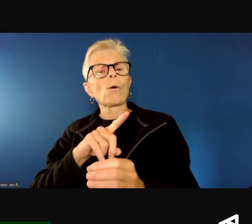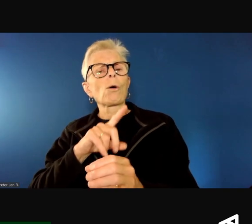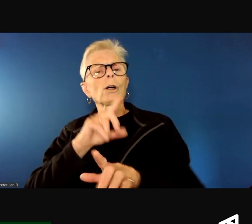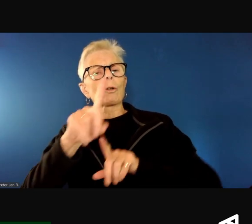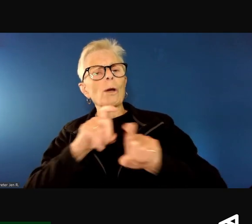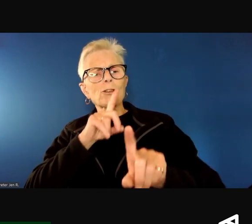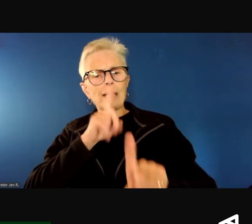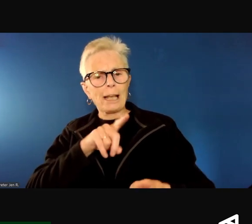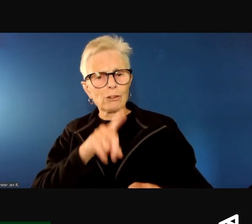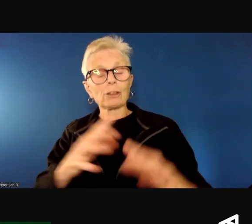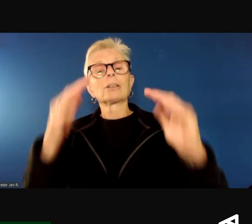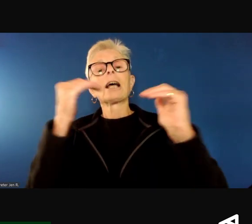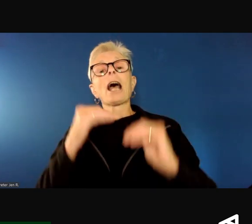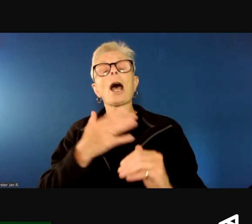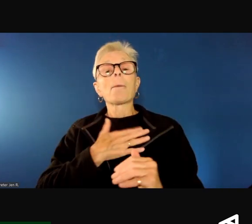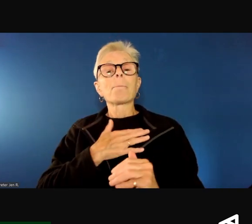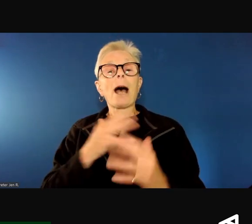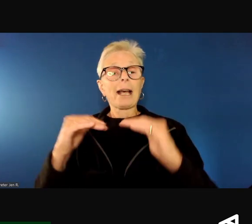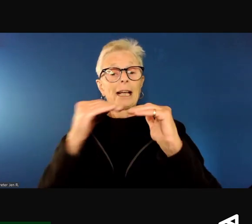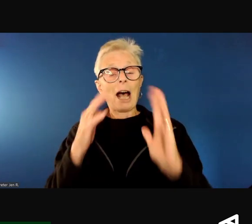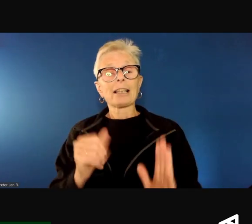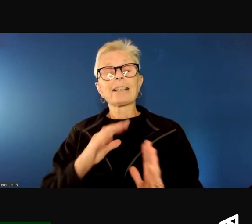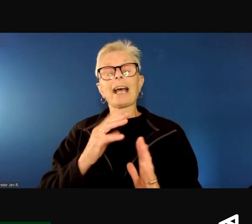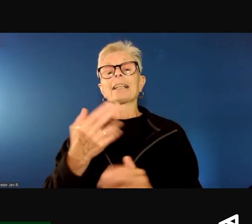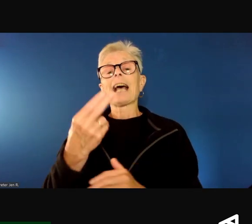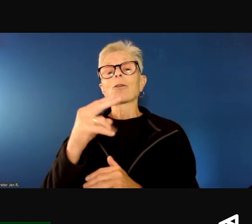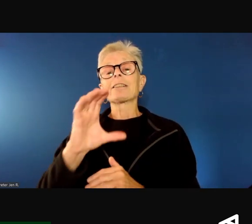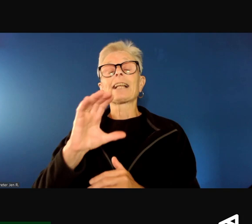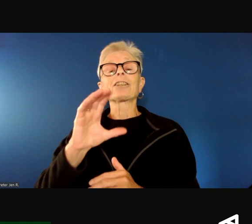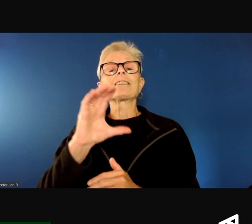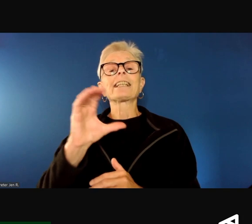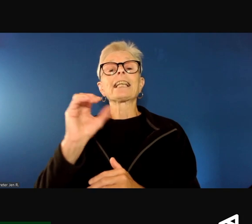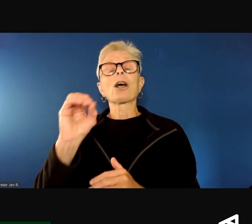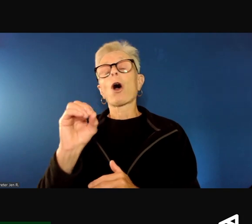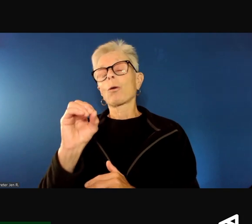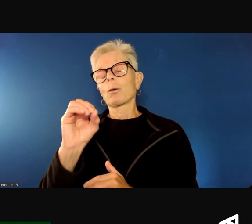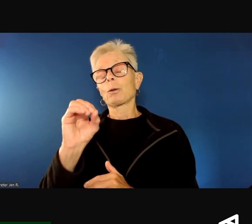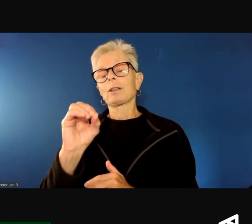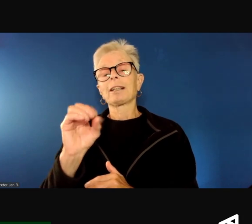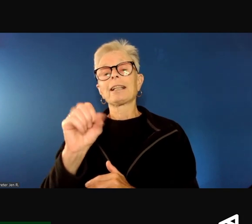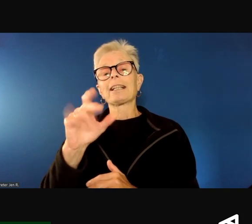And my colleague and Howard Center's CEO, Sandy McGuire.